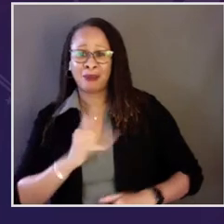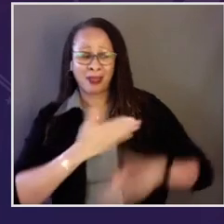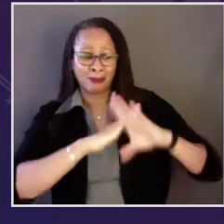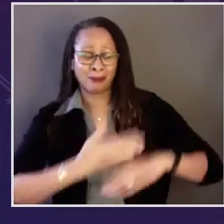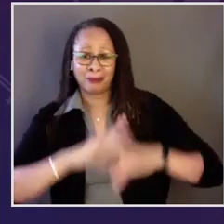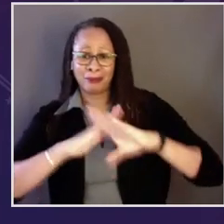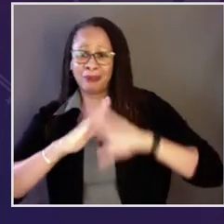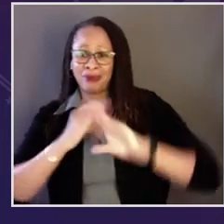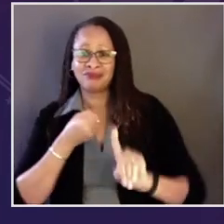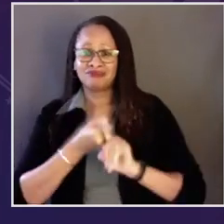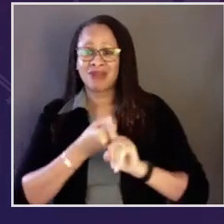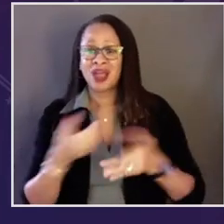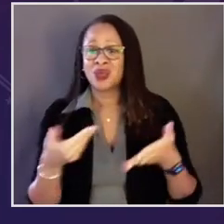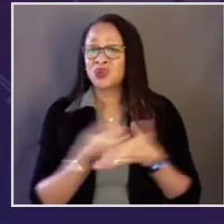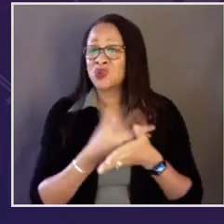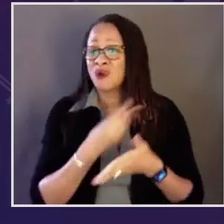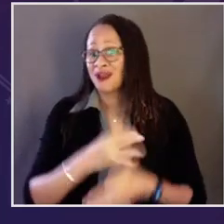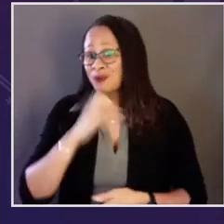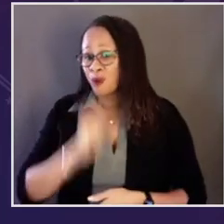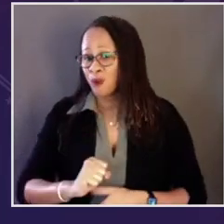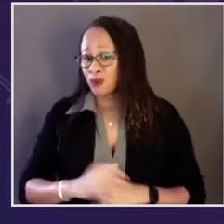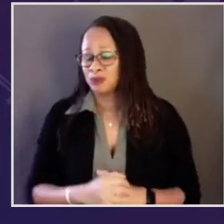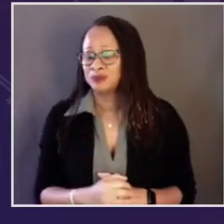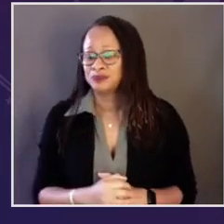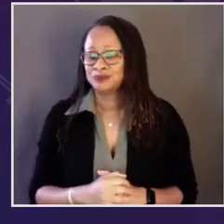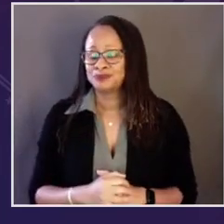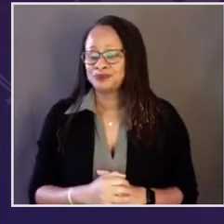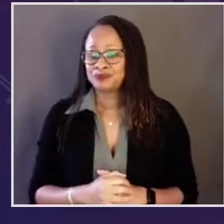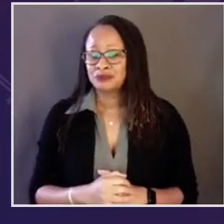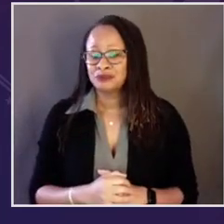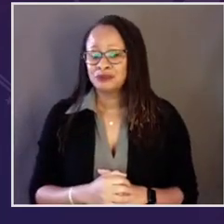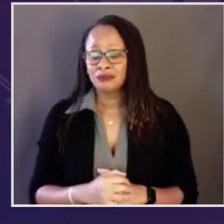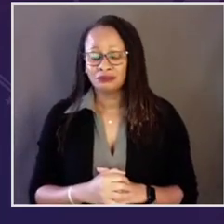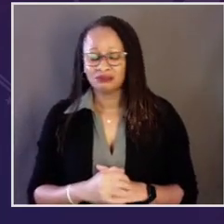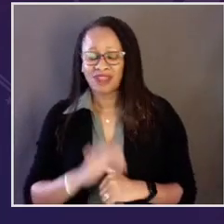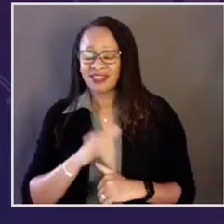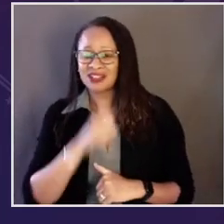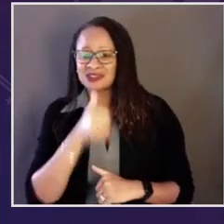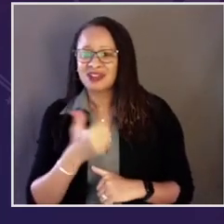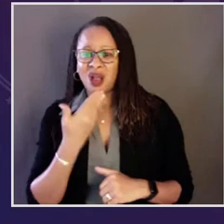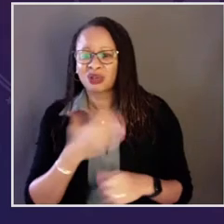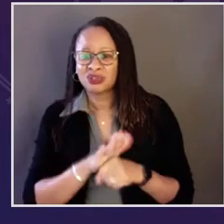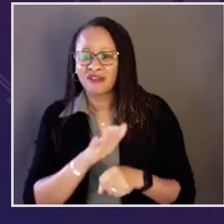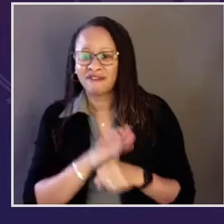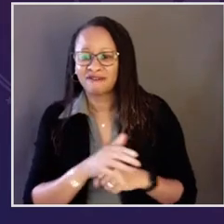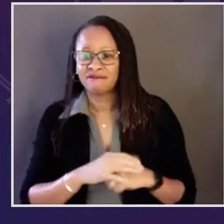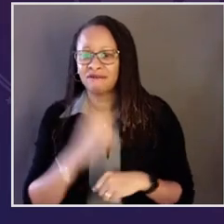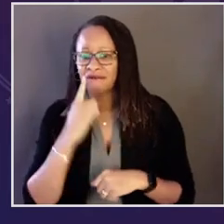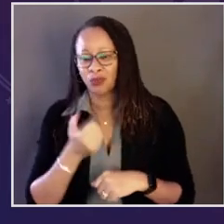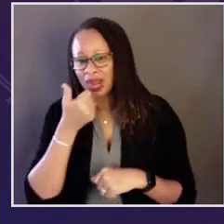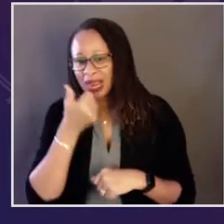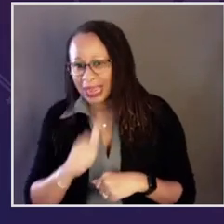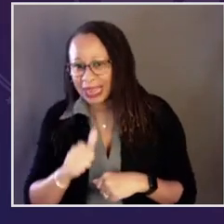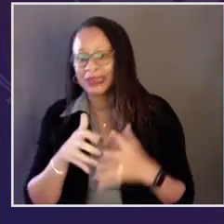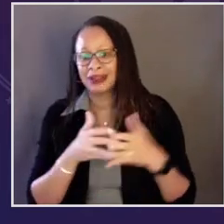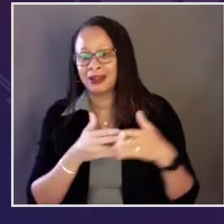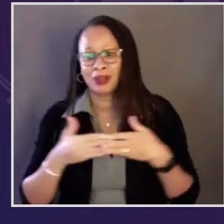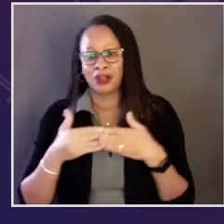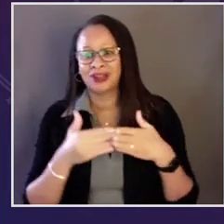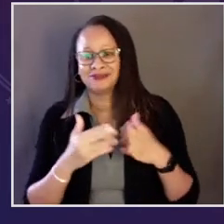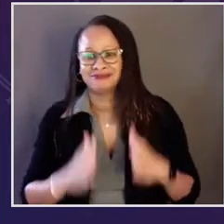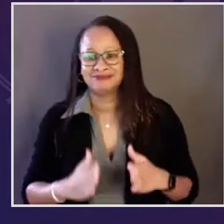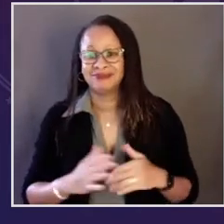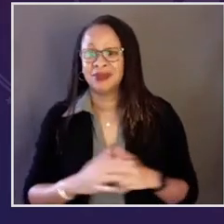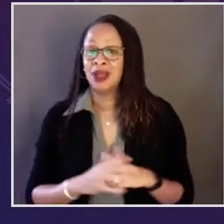a cruel mockery of lives held back by barriers, new and old. That is